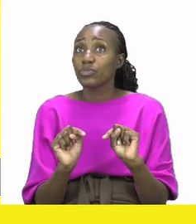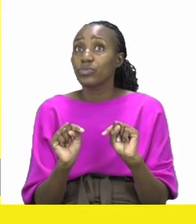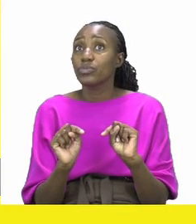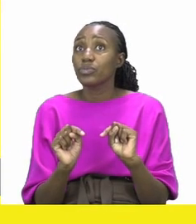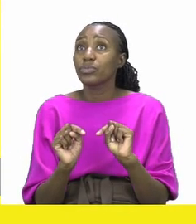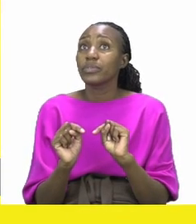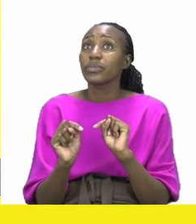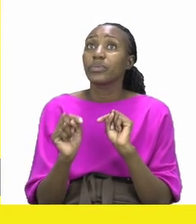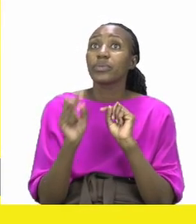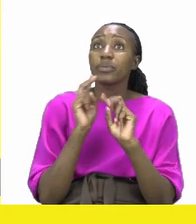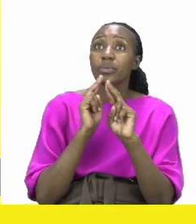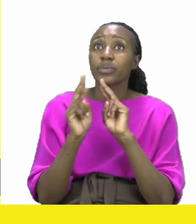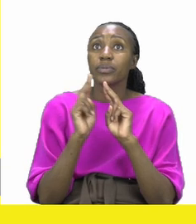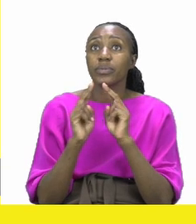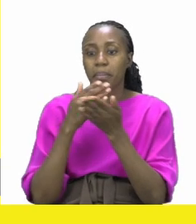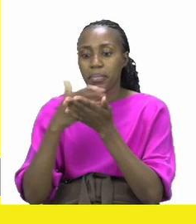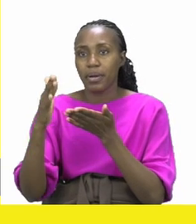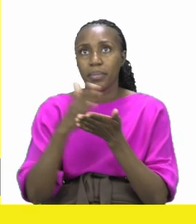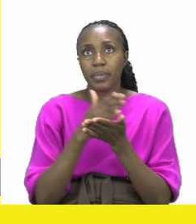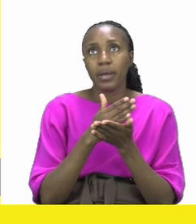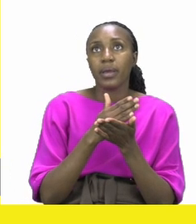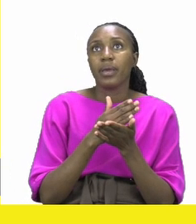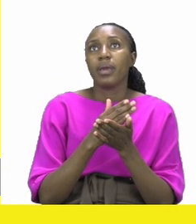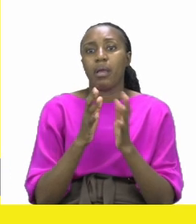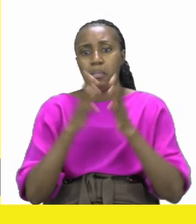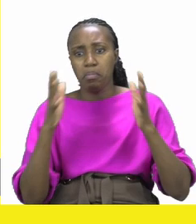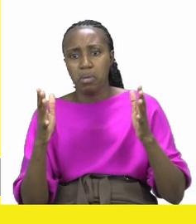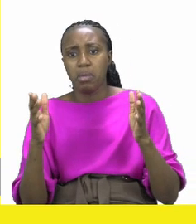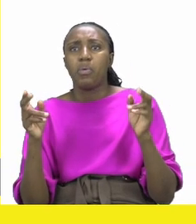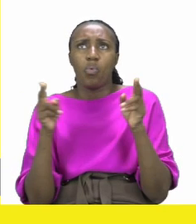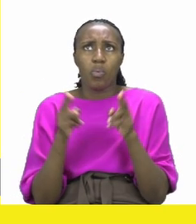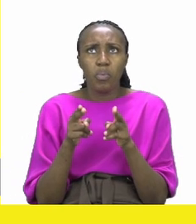will be doing sharing and sizes.